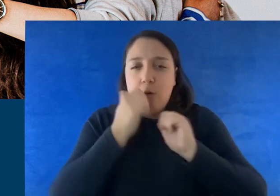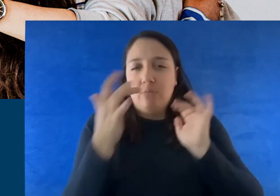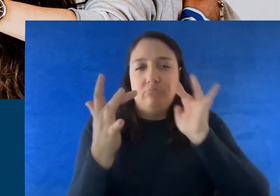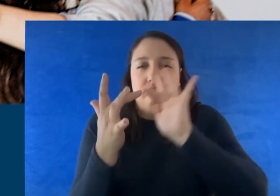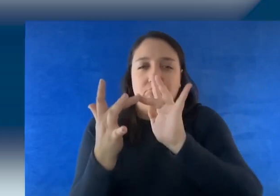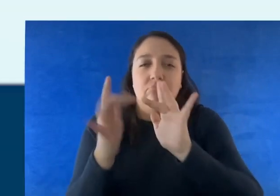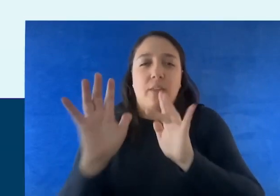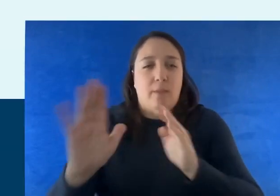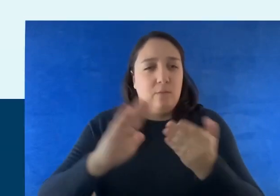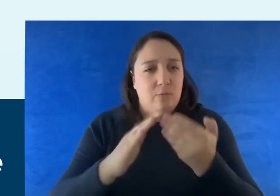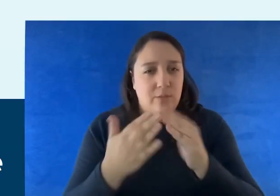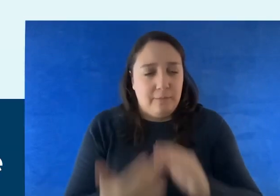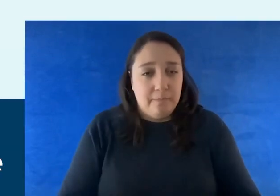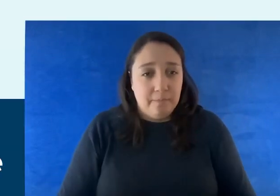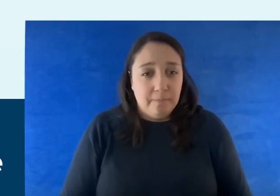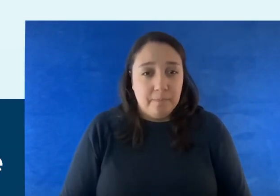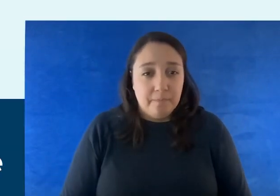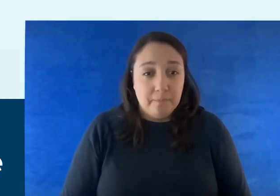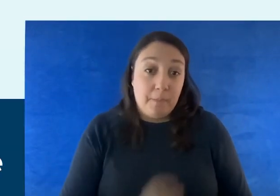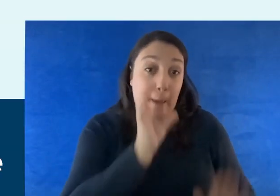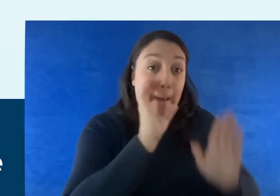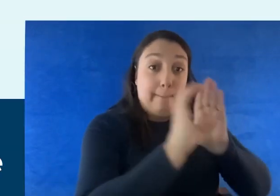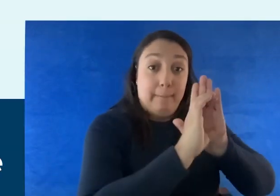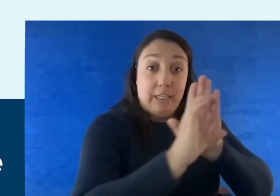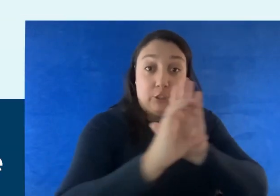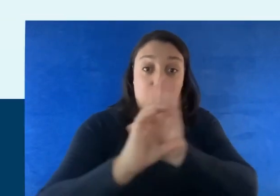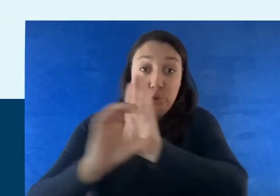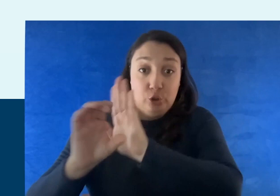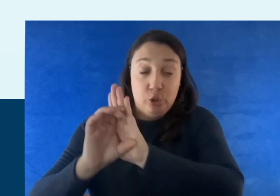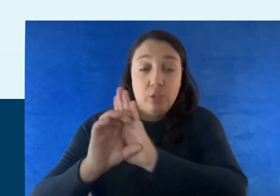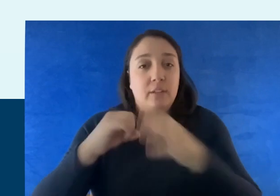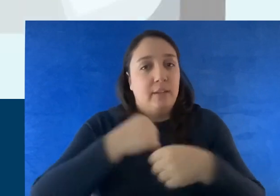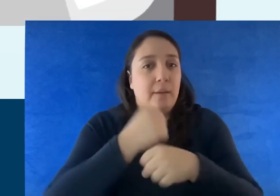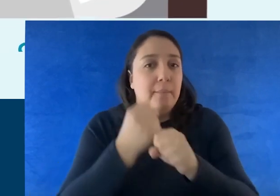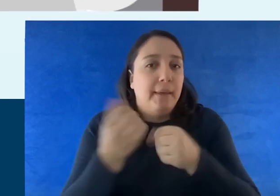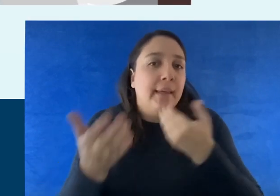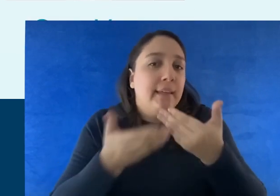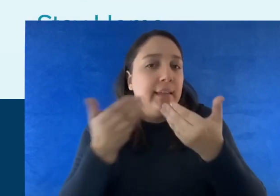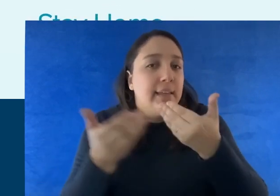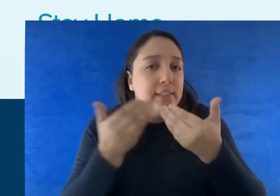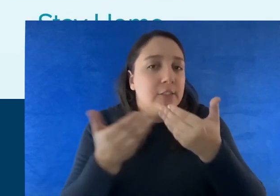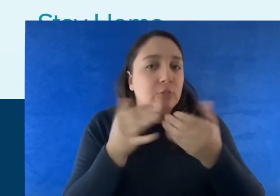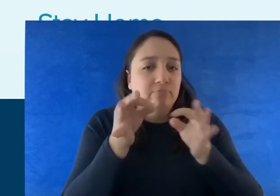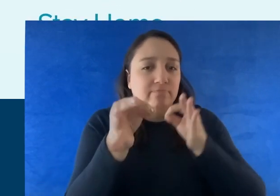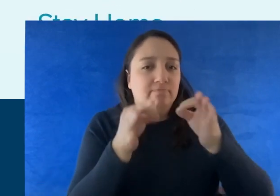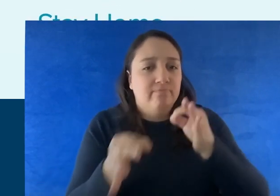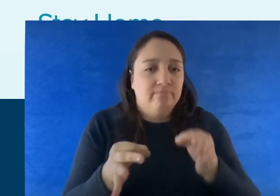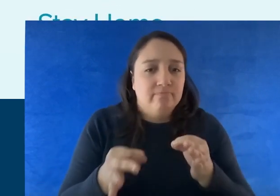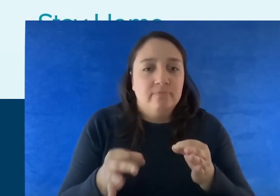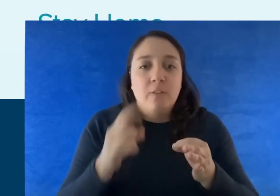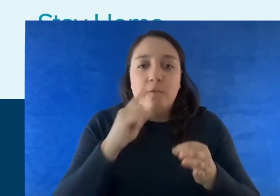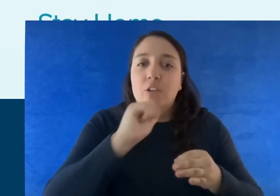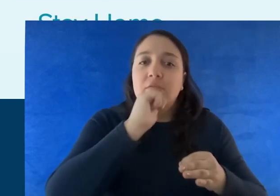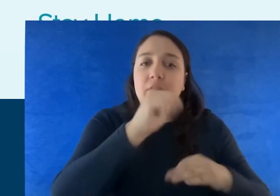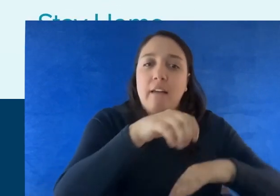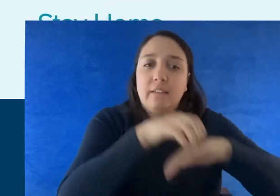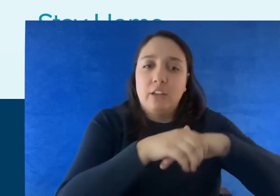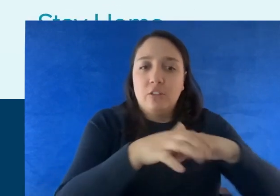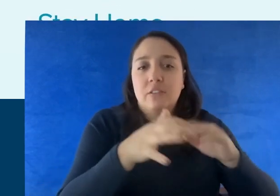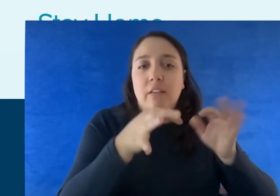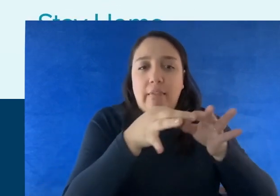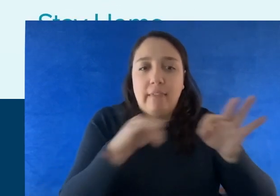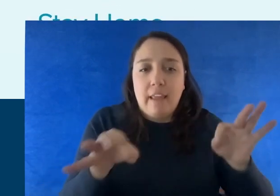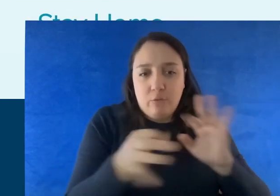Three images appear. Pictographs can make it easier for people with non-English language skills to get and use information.